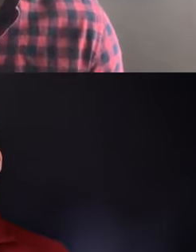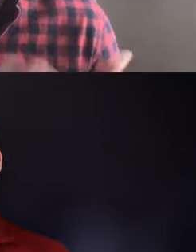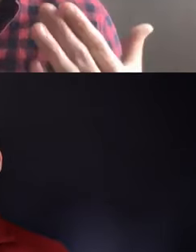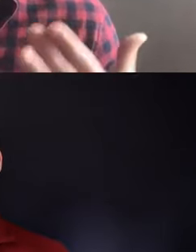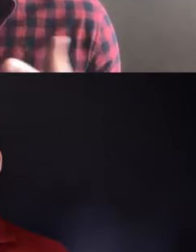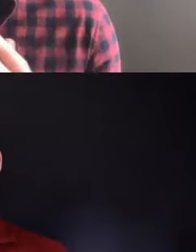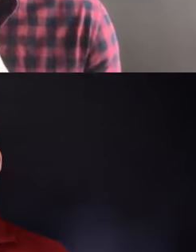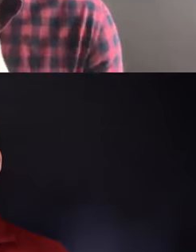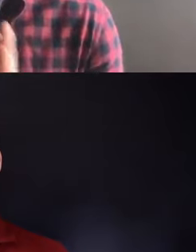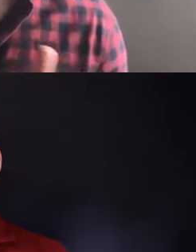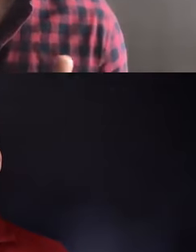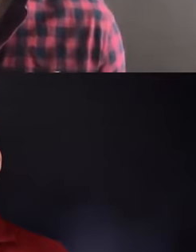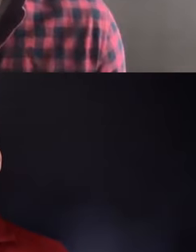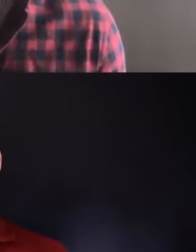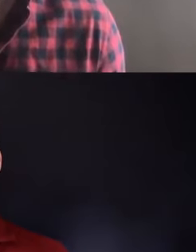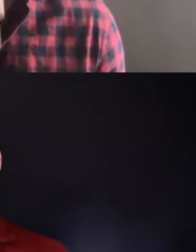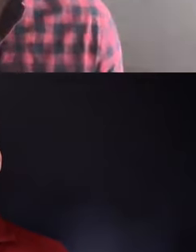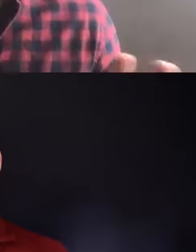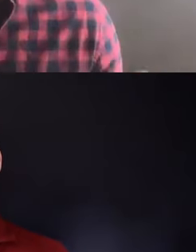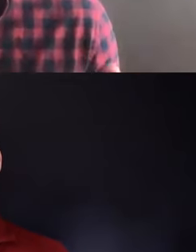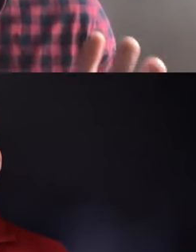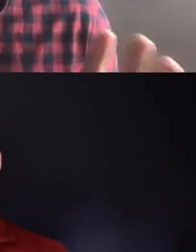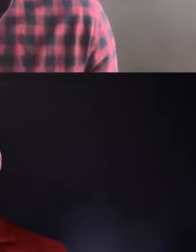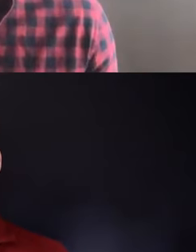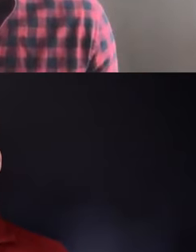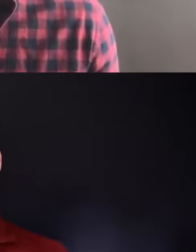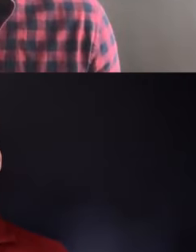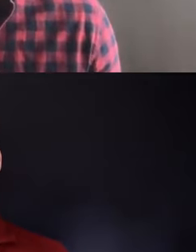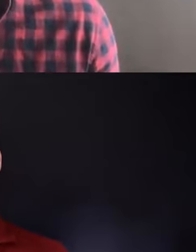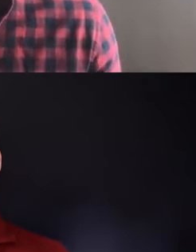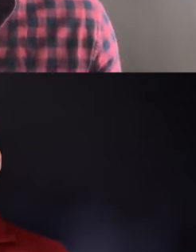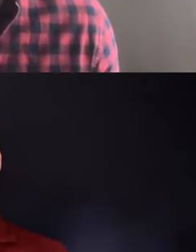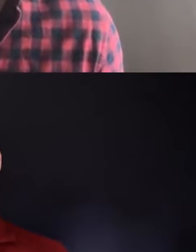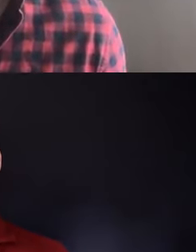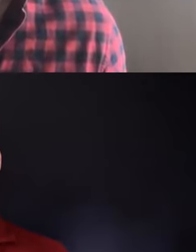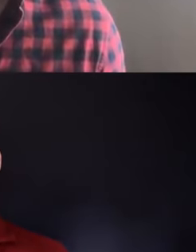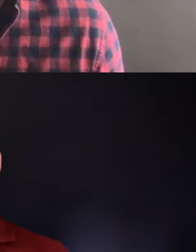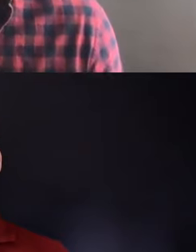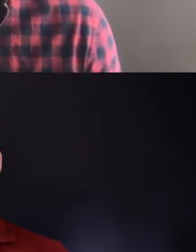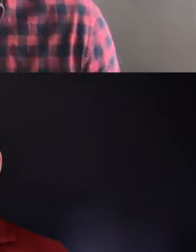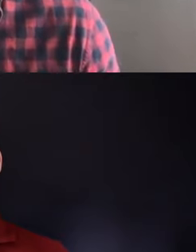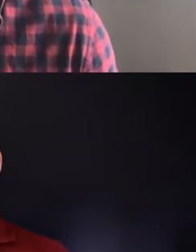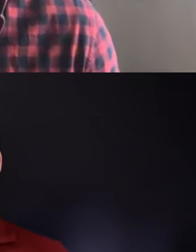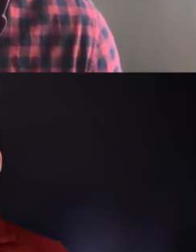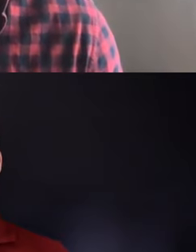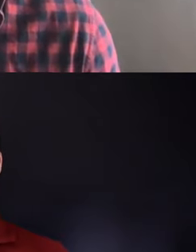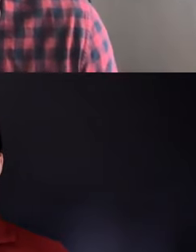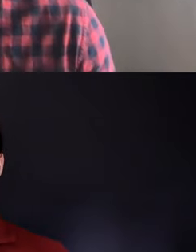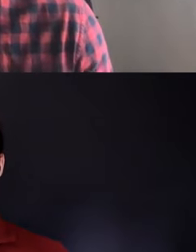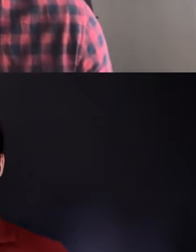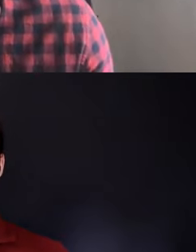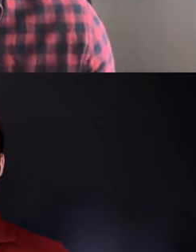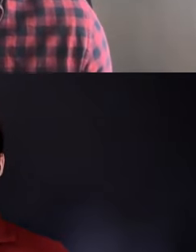morphology, and language documentation, and this is certainly not an inaccurate description, but I don't think it quite